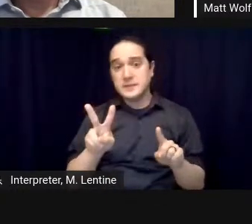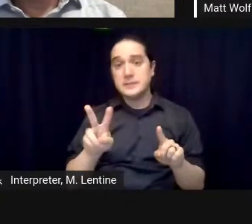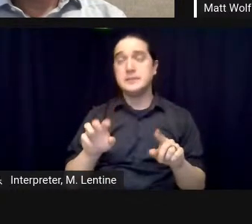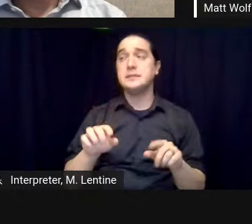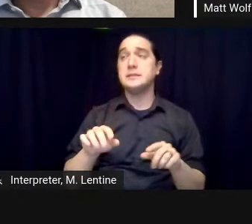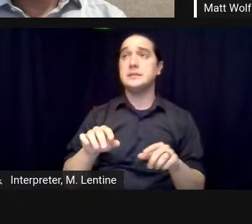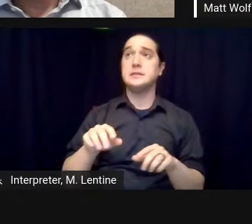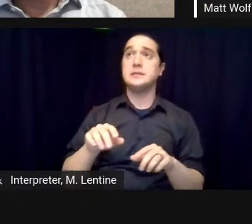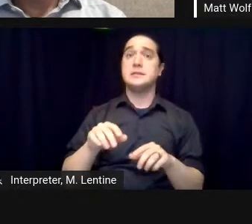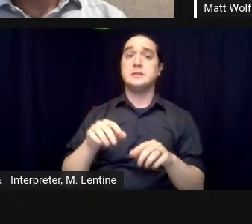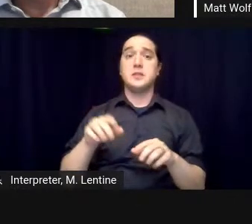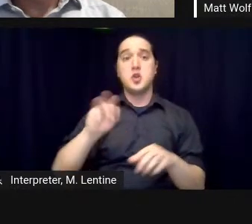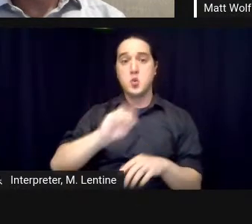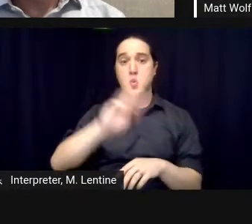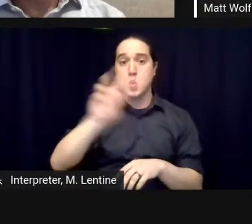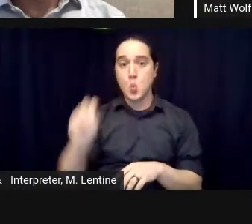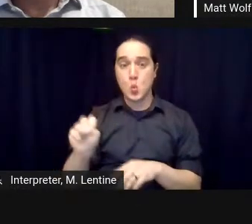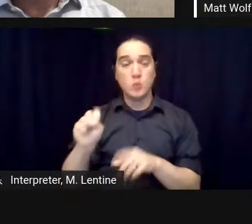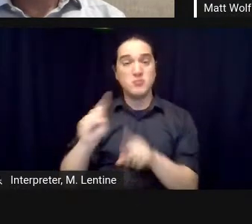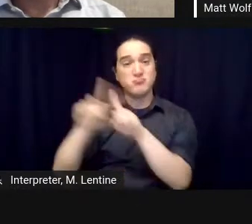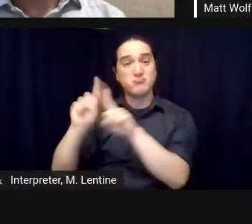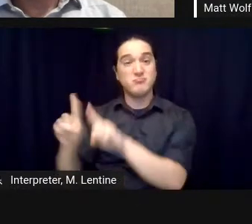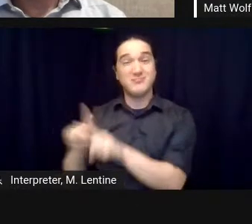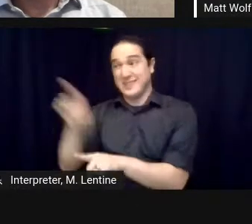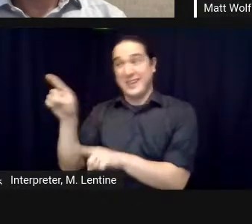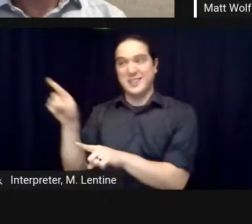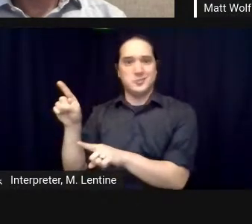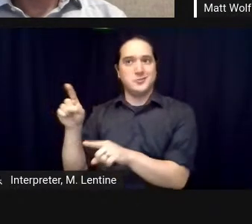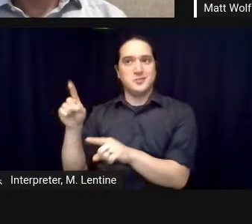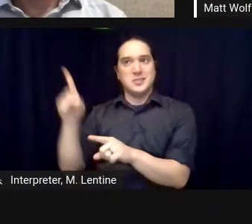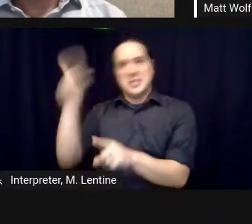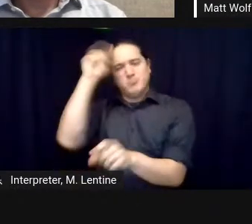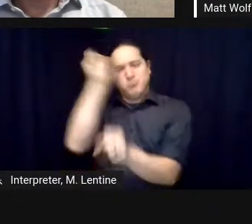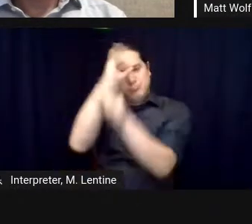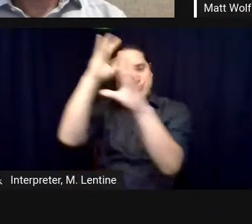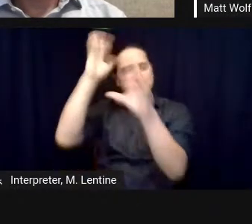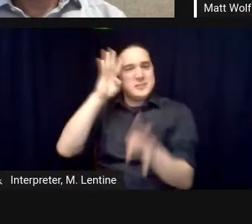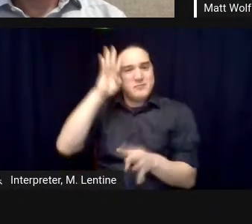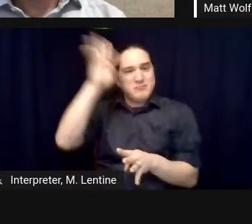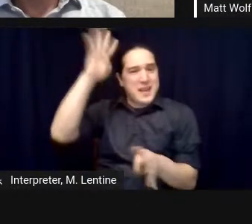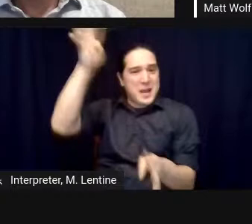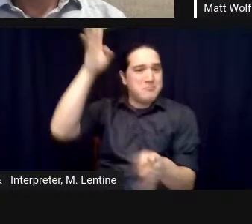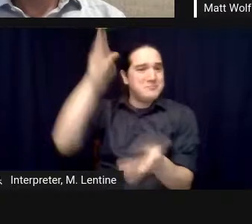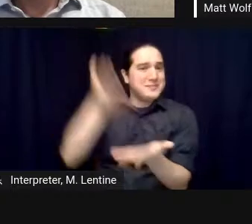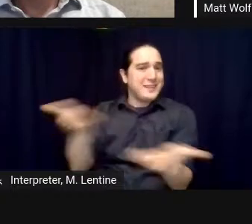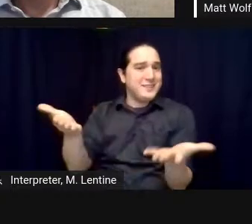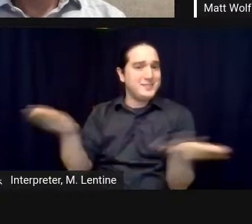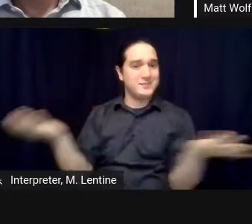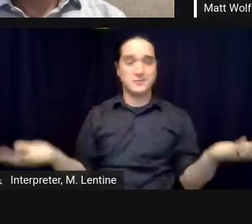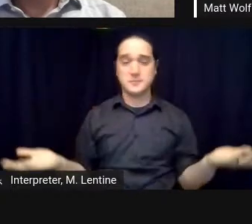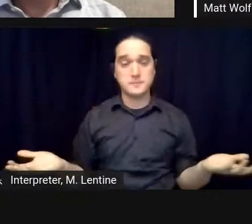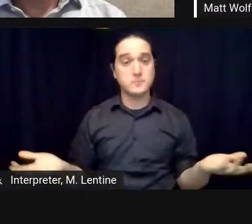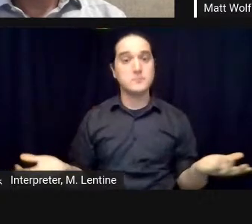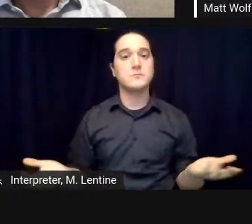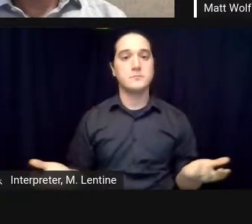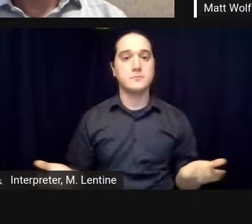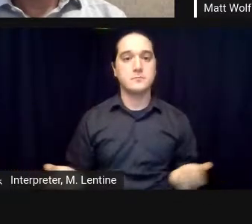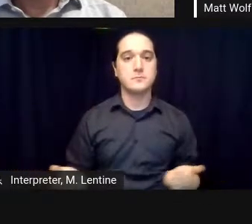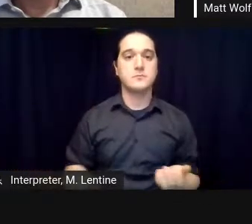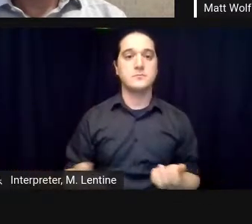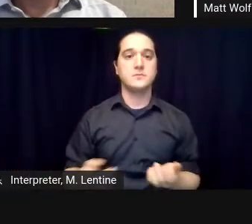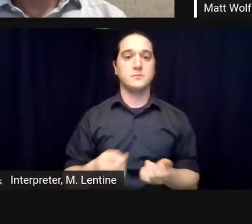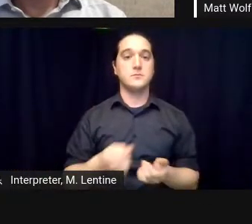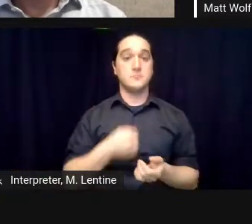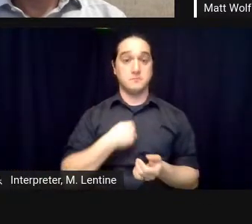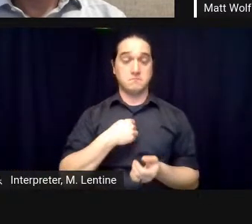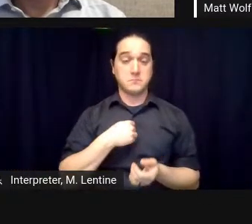its subtlety and also i think there was a growing appetite for a kind of voyeuristic entertainment that this